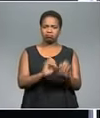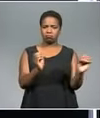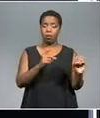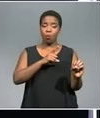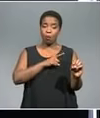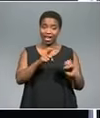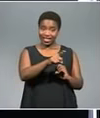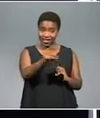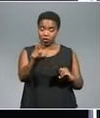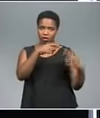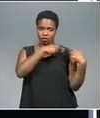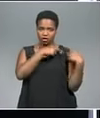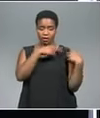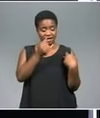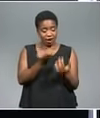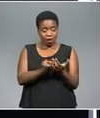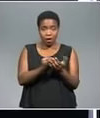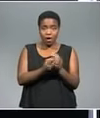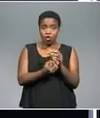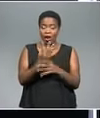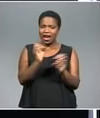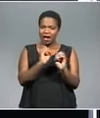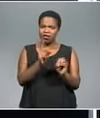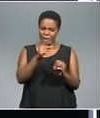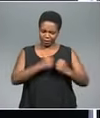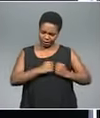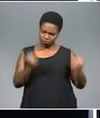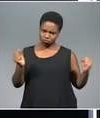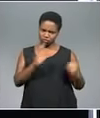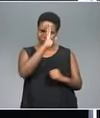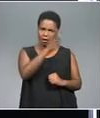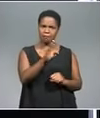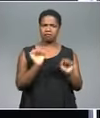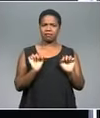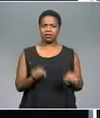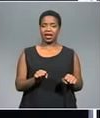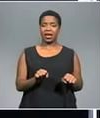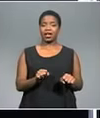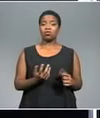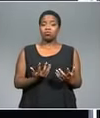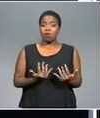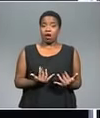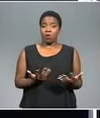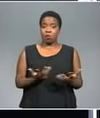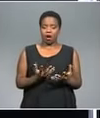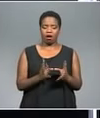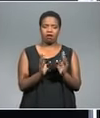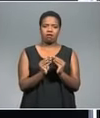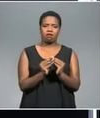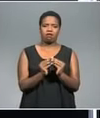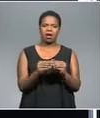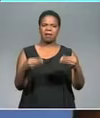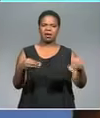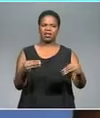accountable regarding economic growth and other issues. Ramaphosa was speaking at a business leadership gathering earlier today.